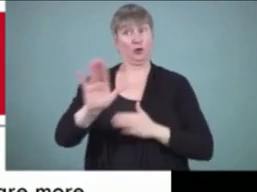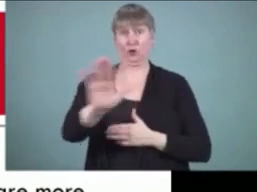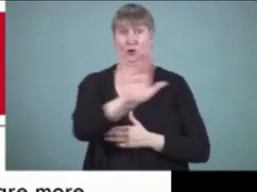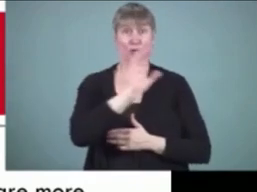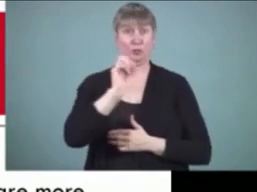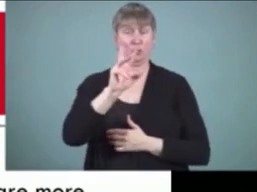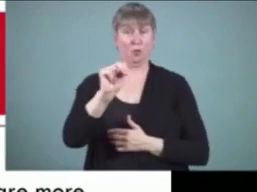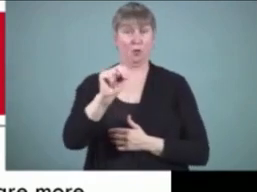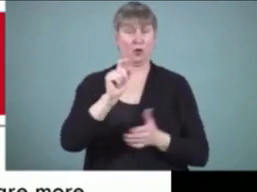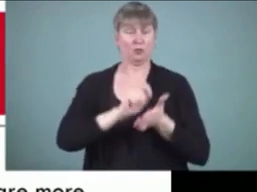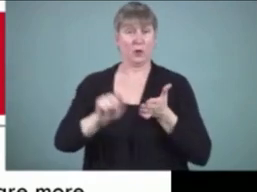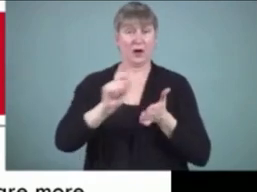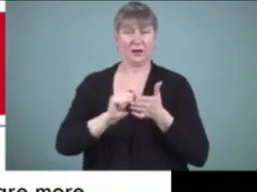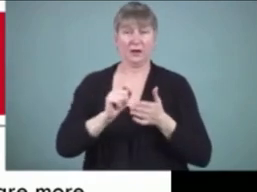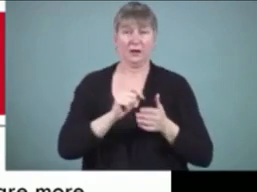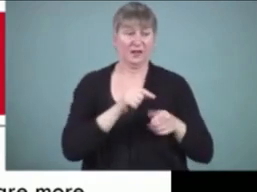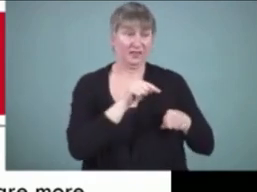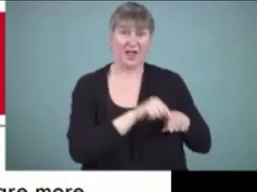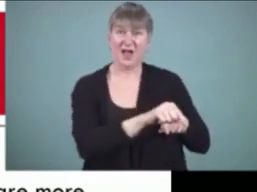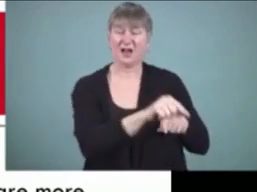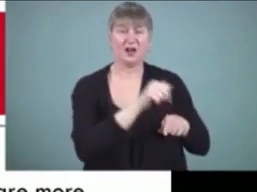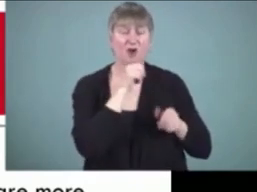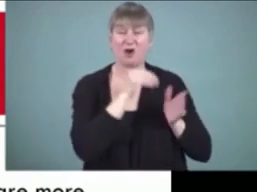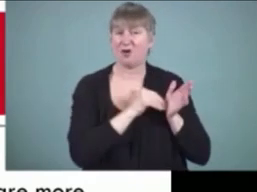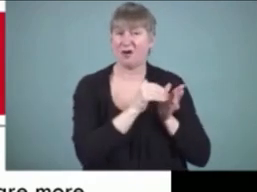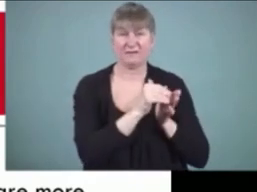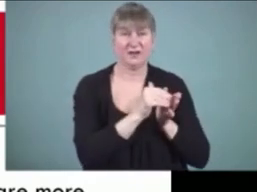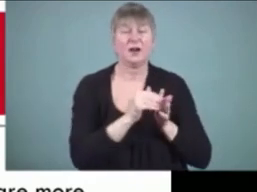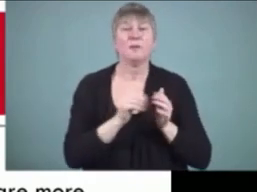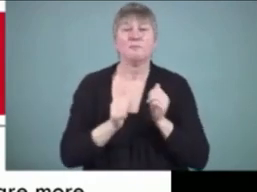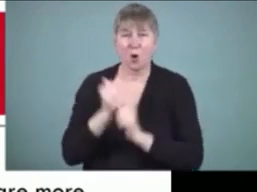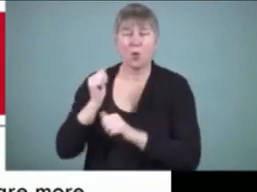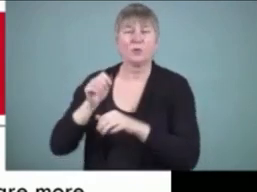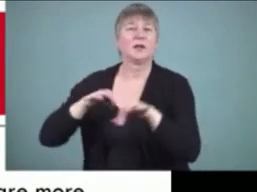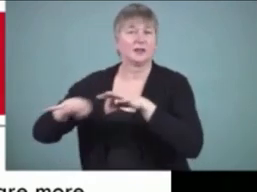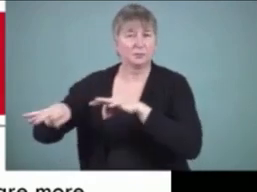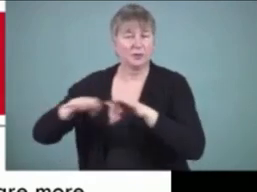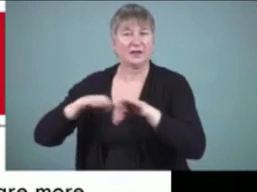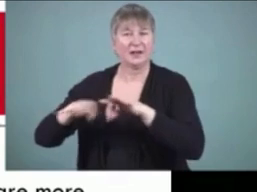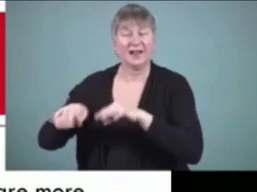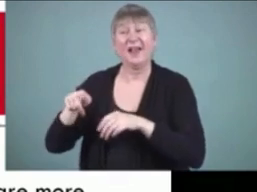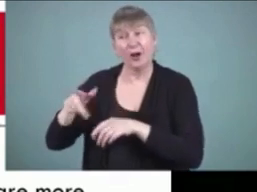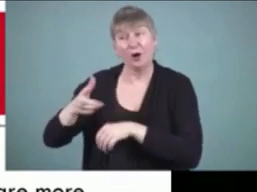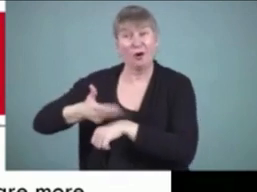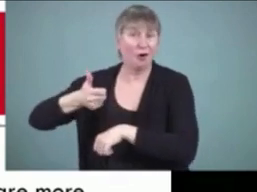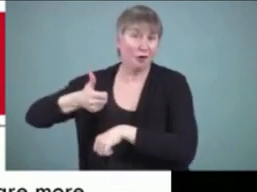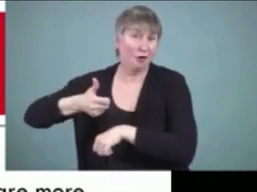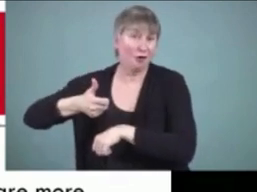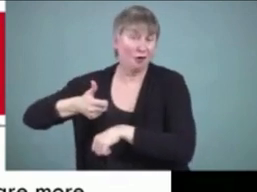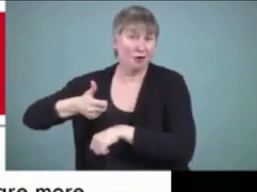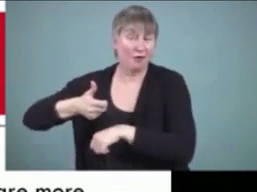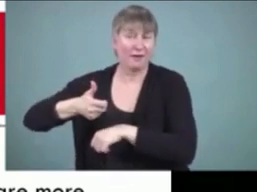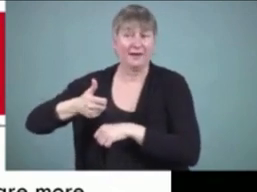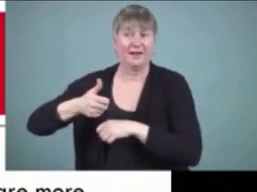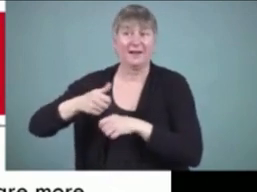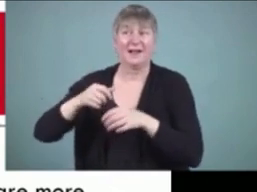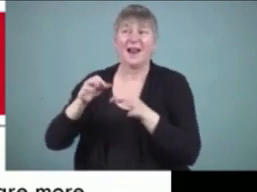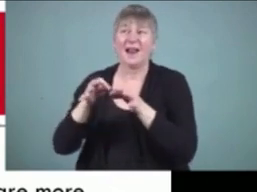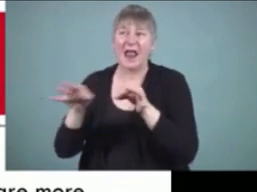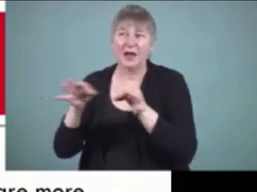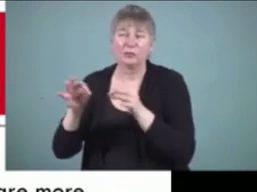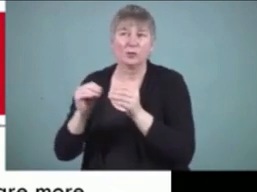rarely a narrative and most often an exposition and these are harder to write they use less familiar language